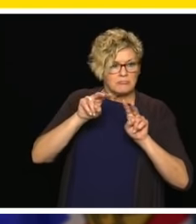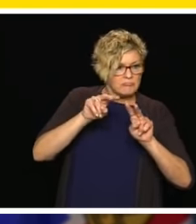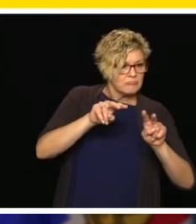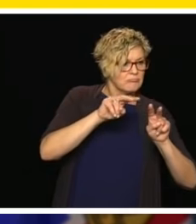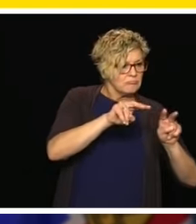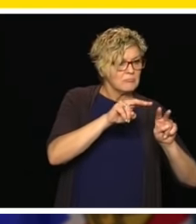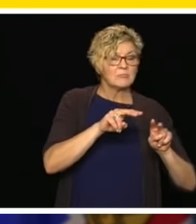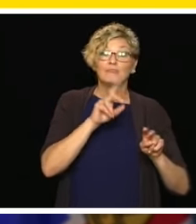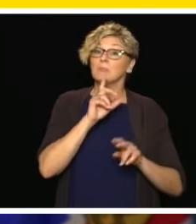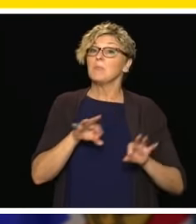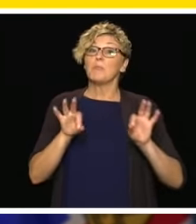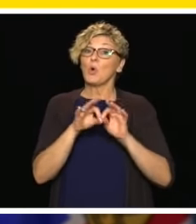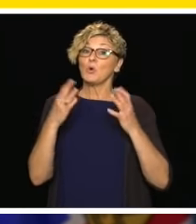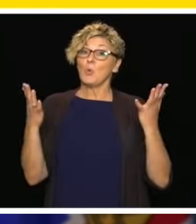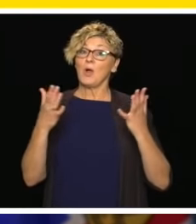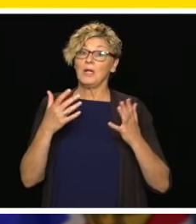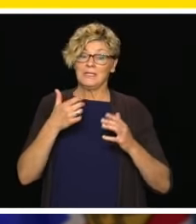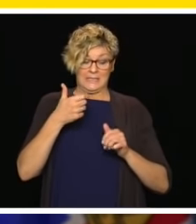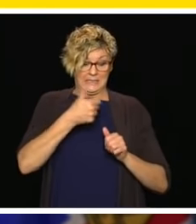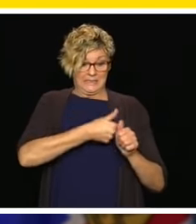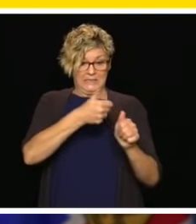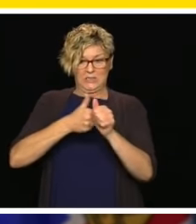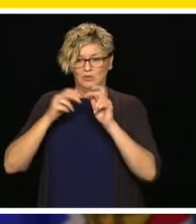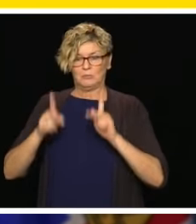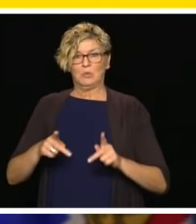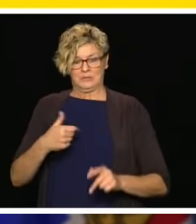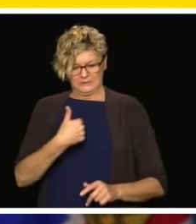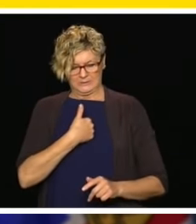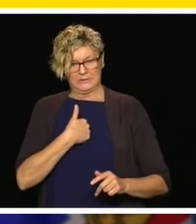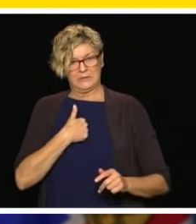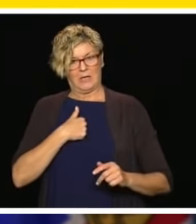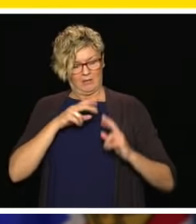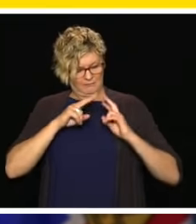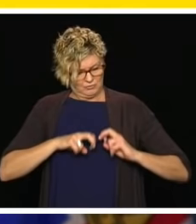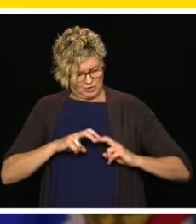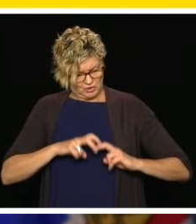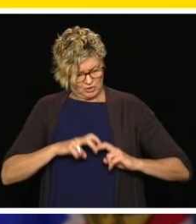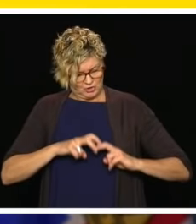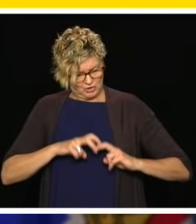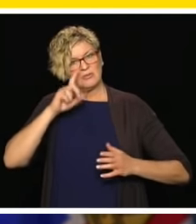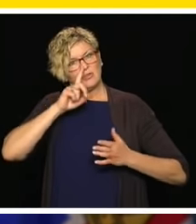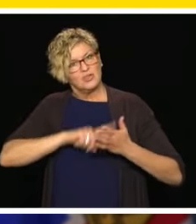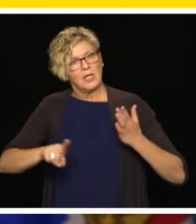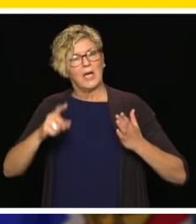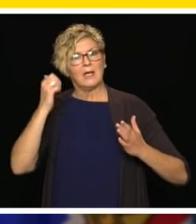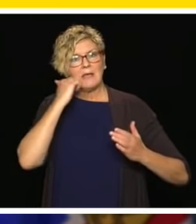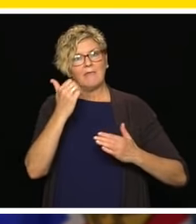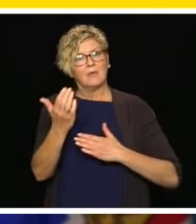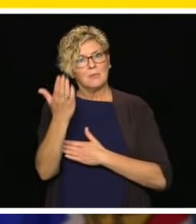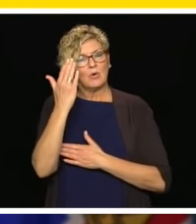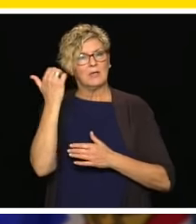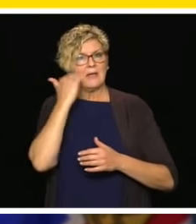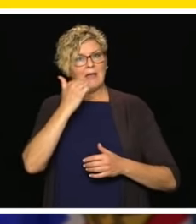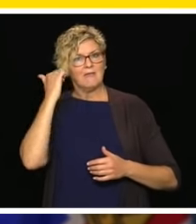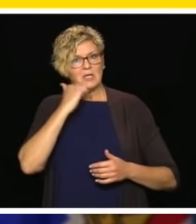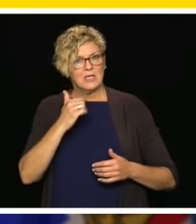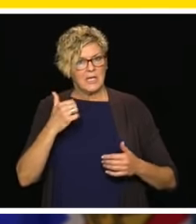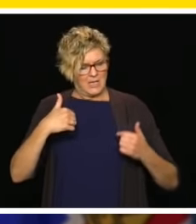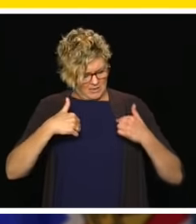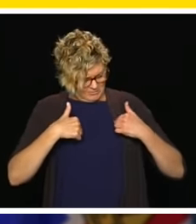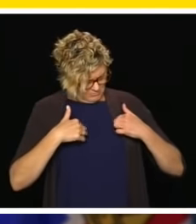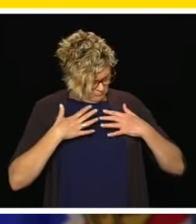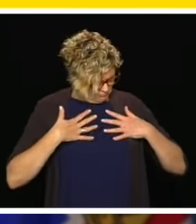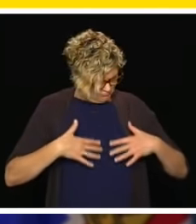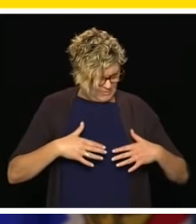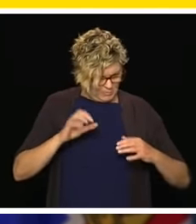importantly will be that self-check that we need to do every day to make sure that we're not feeling the least bit unwell